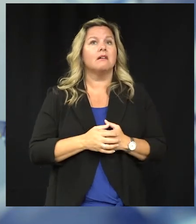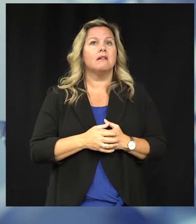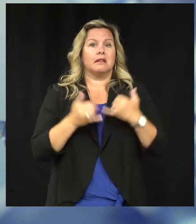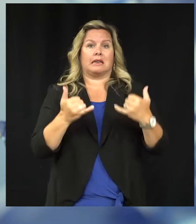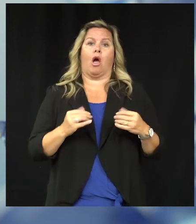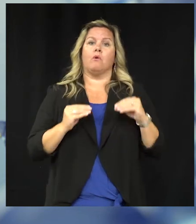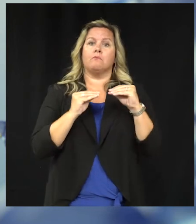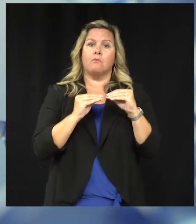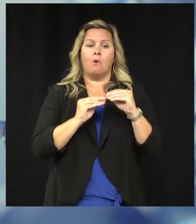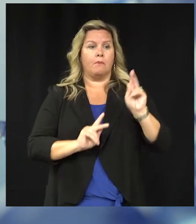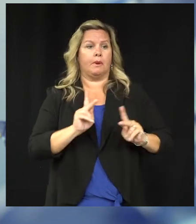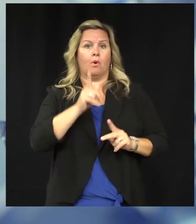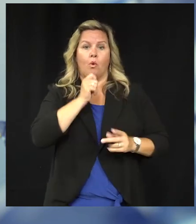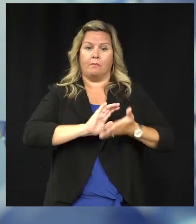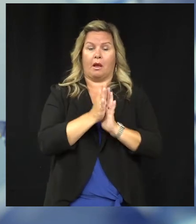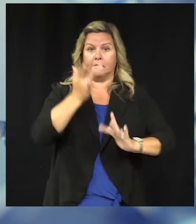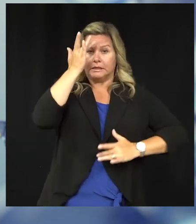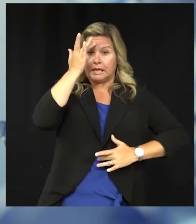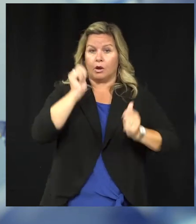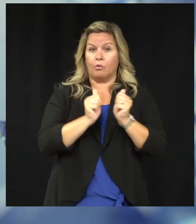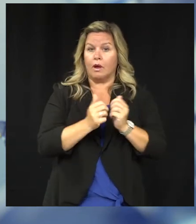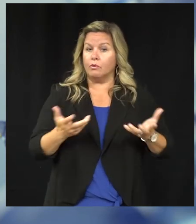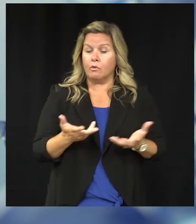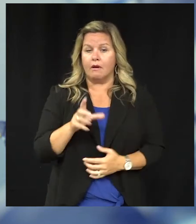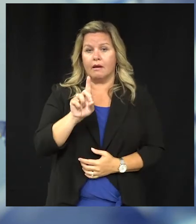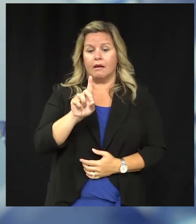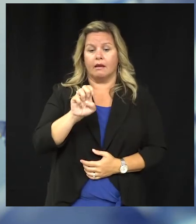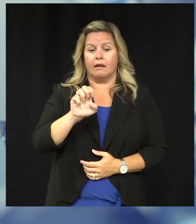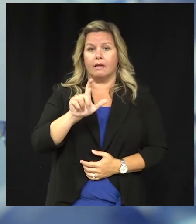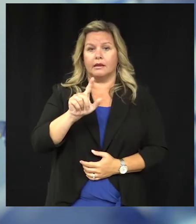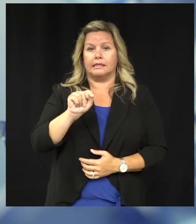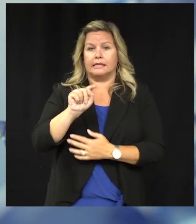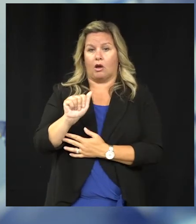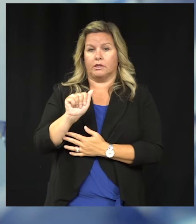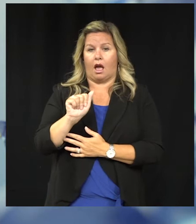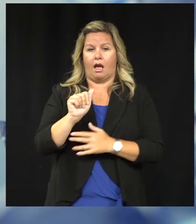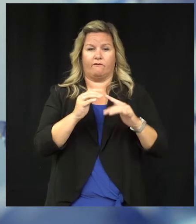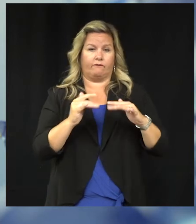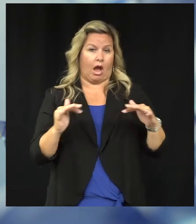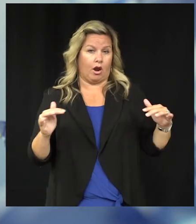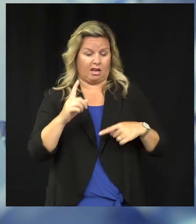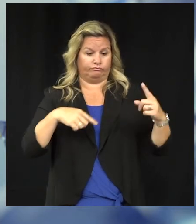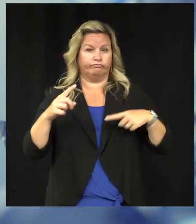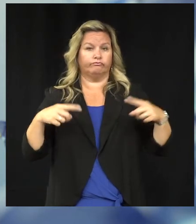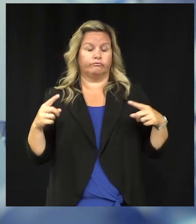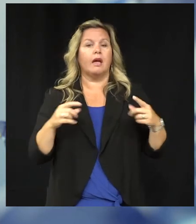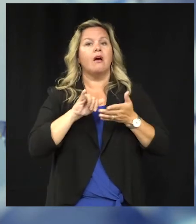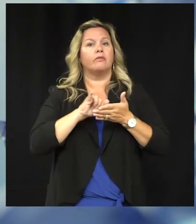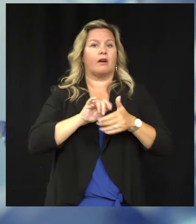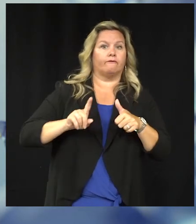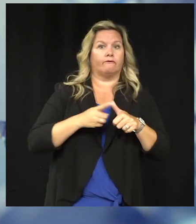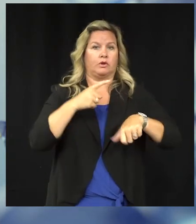cases with the Delta variant identified in Kent County. We had our first Delta variant case identified a few weeks ago